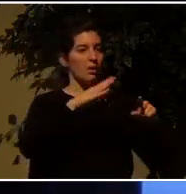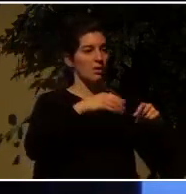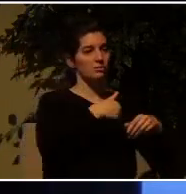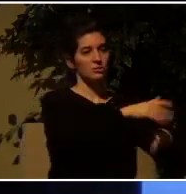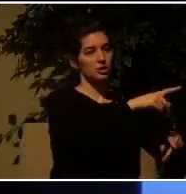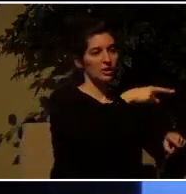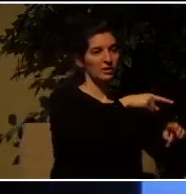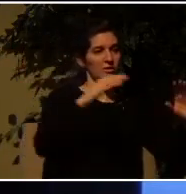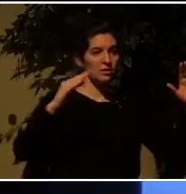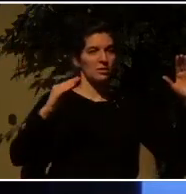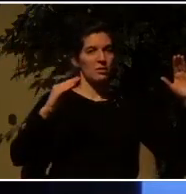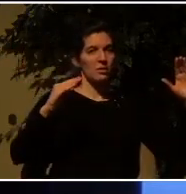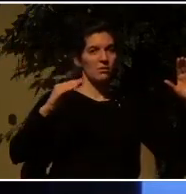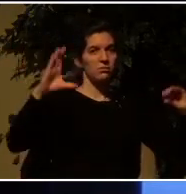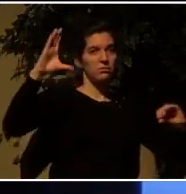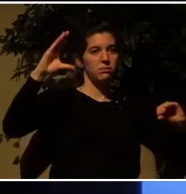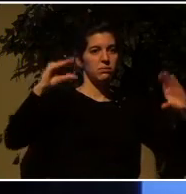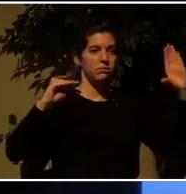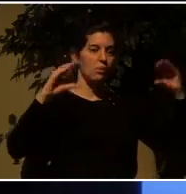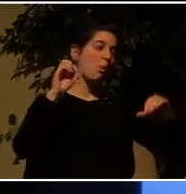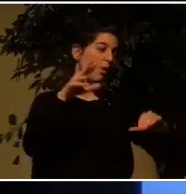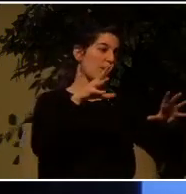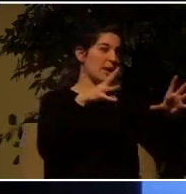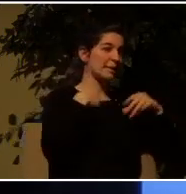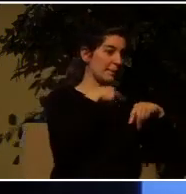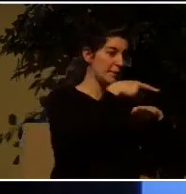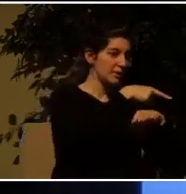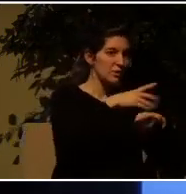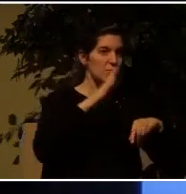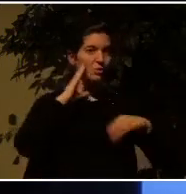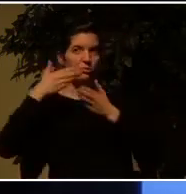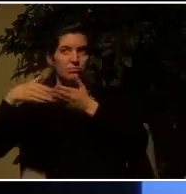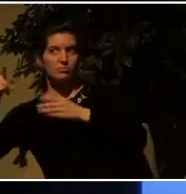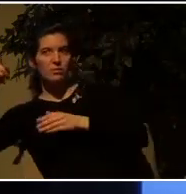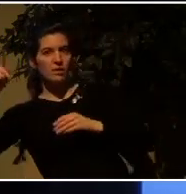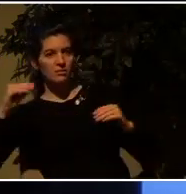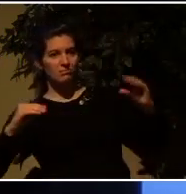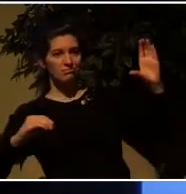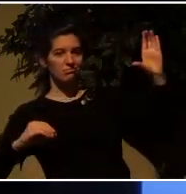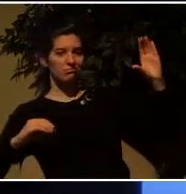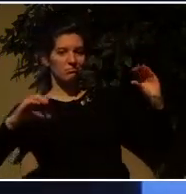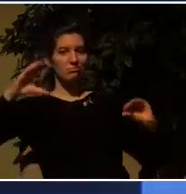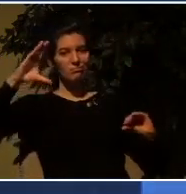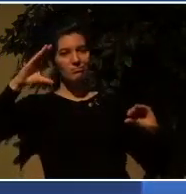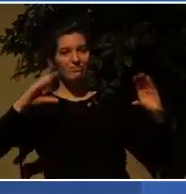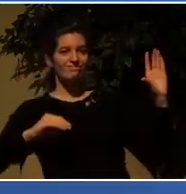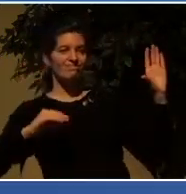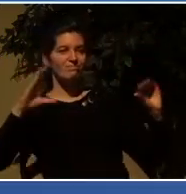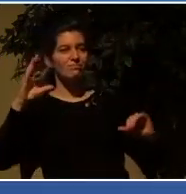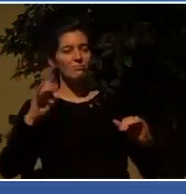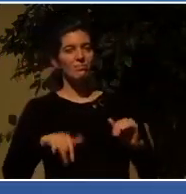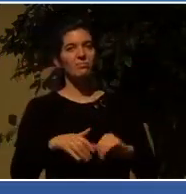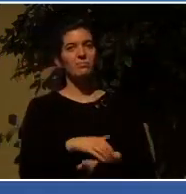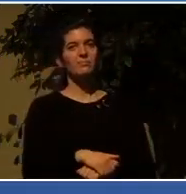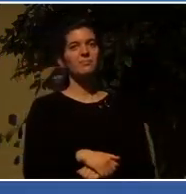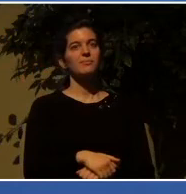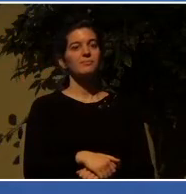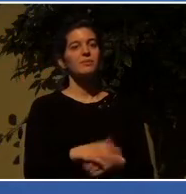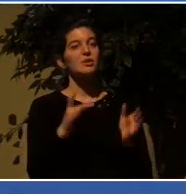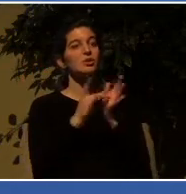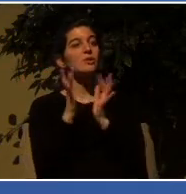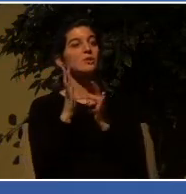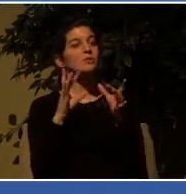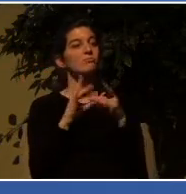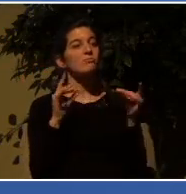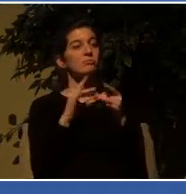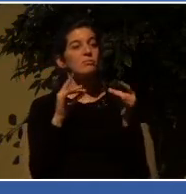be at odds with the other, and the other will be at odds with us. Jesus put it this way, he who